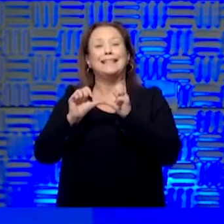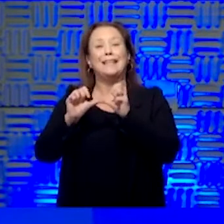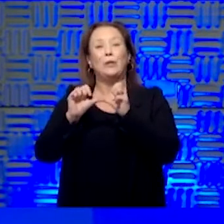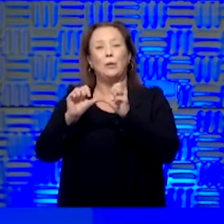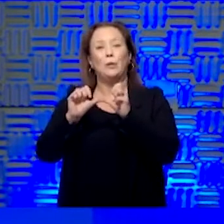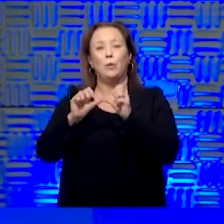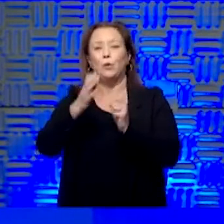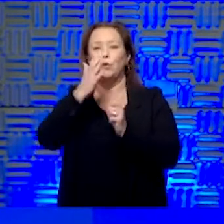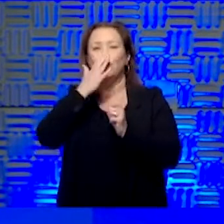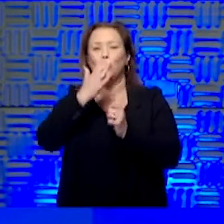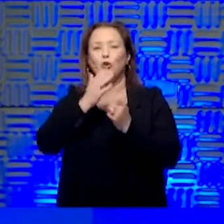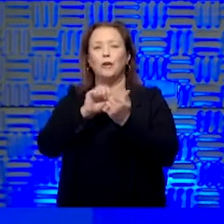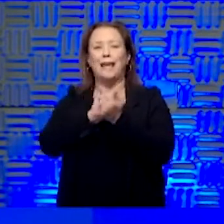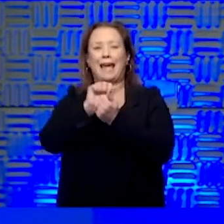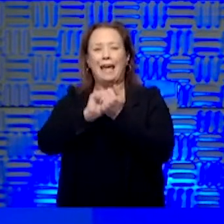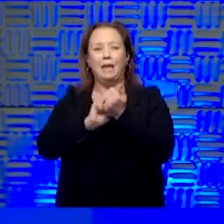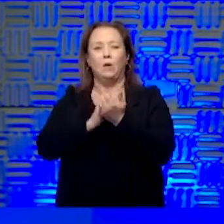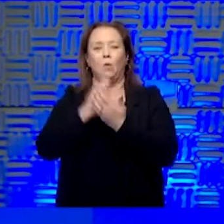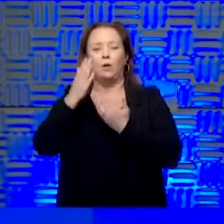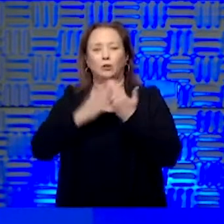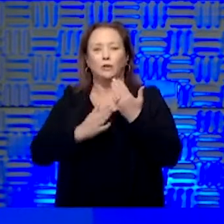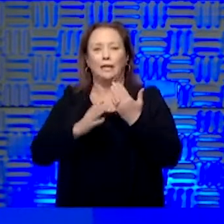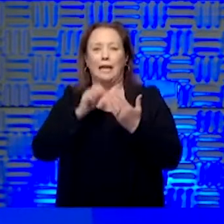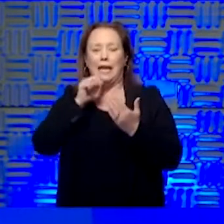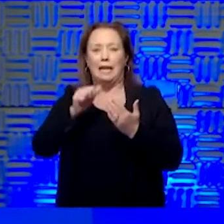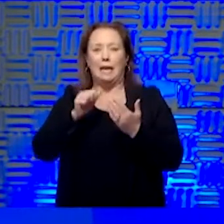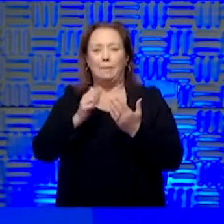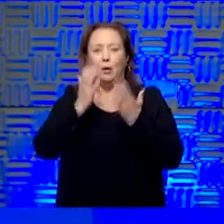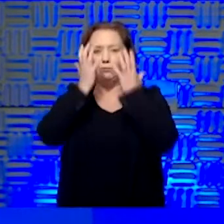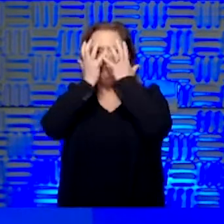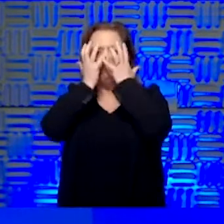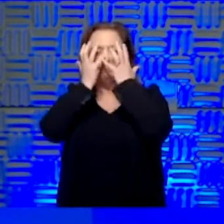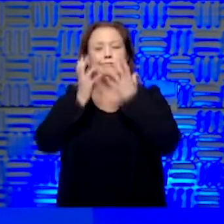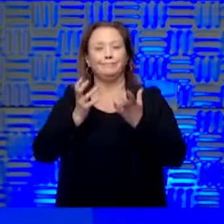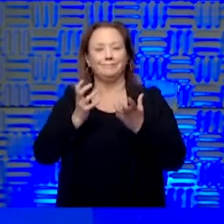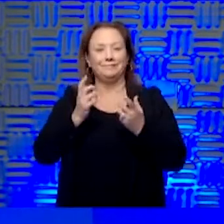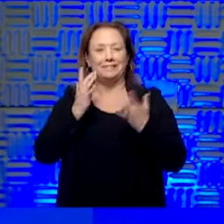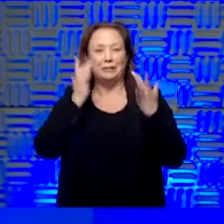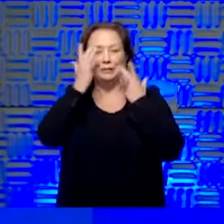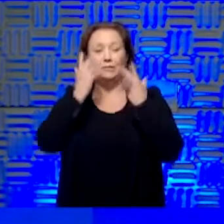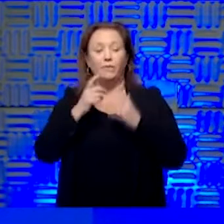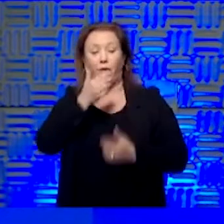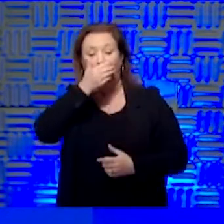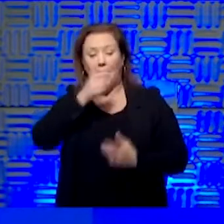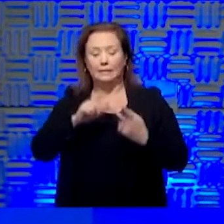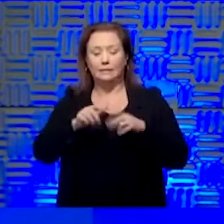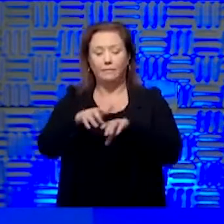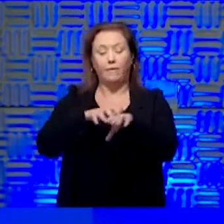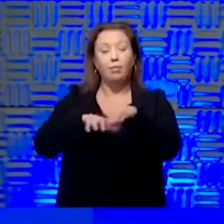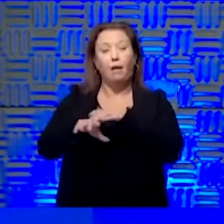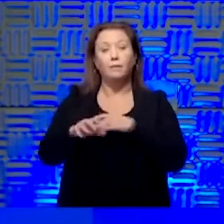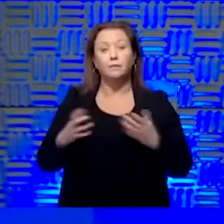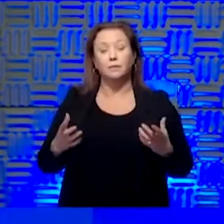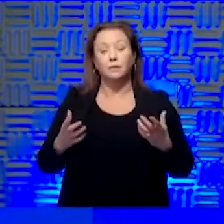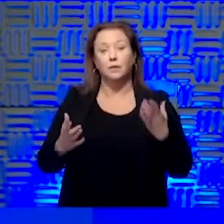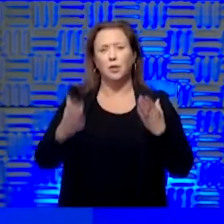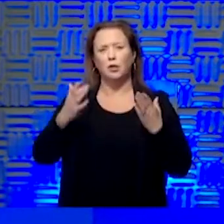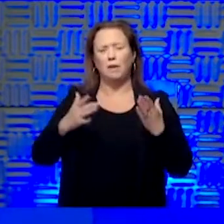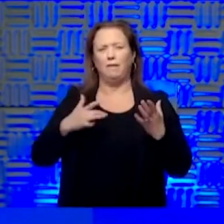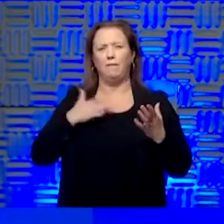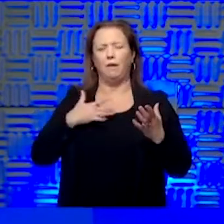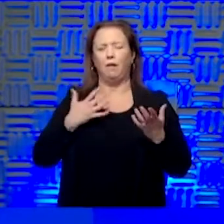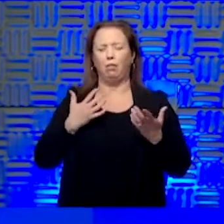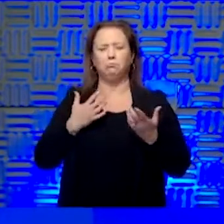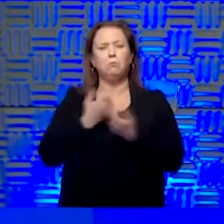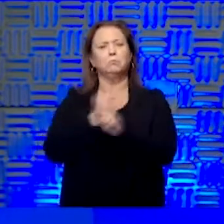good hand hygiene and not putting your hands in your face. If you have masks on, if you have gloves, you may feel a false sense